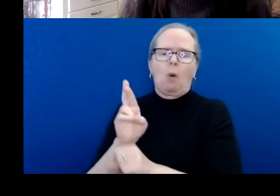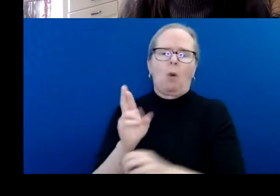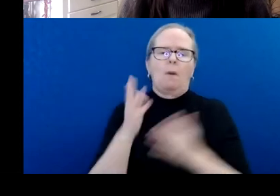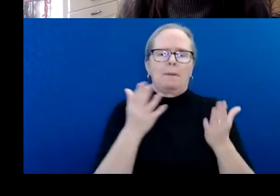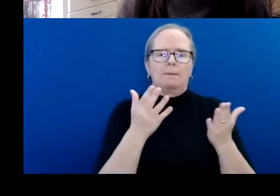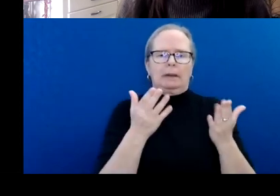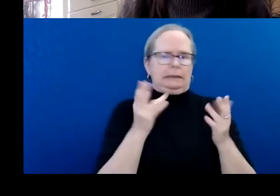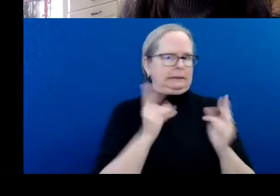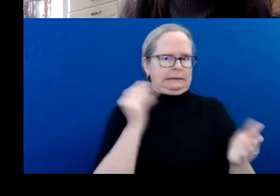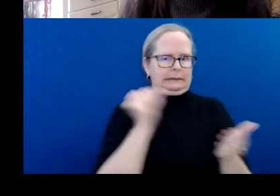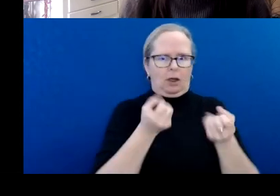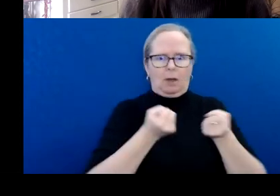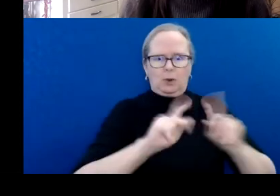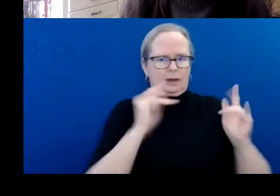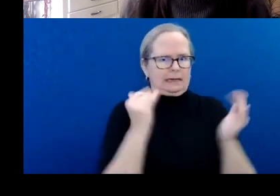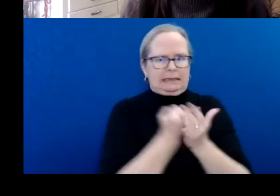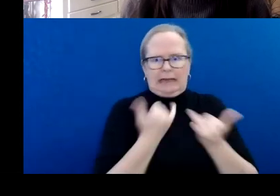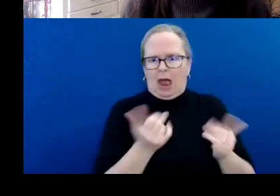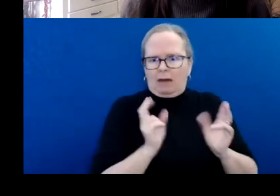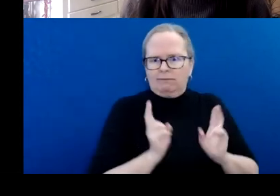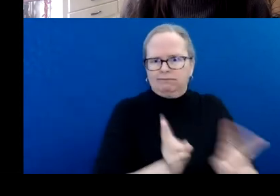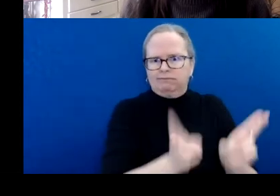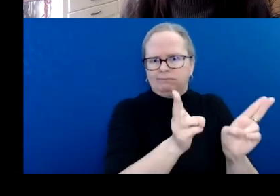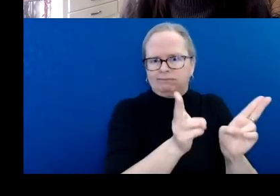And opportunities from equity priority groups.